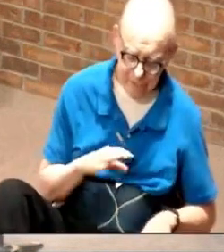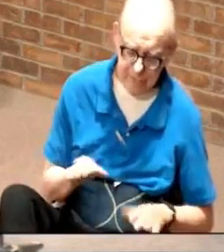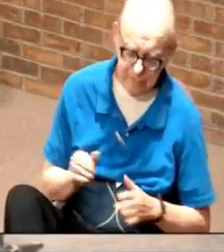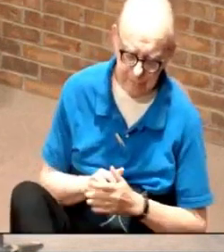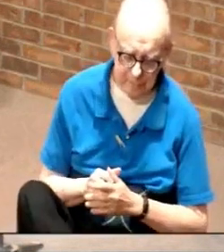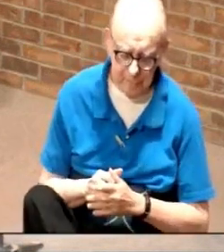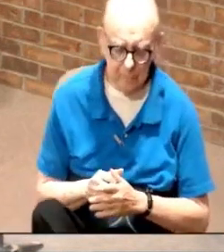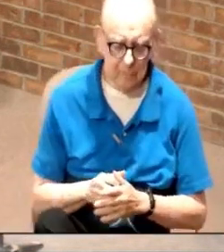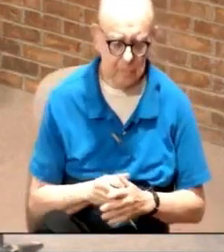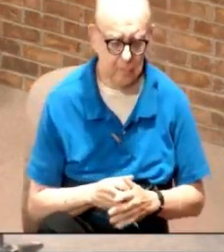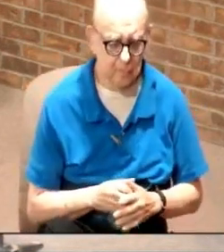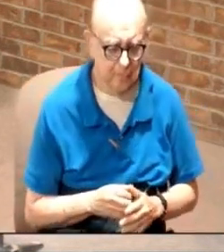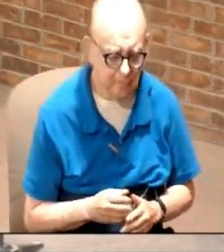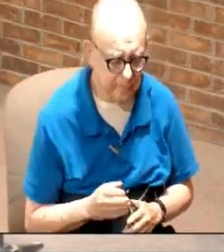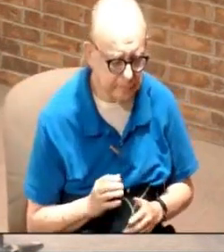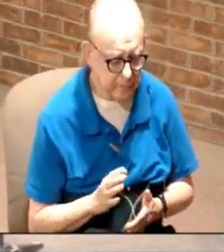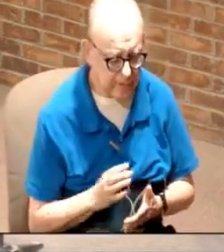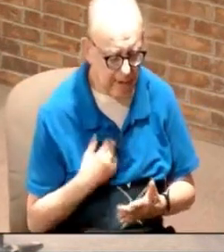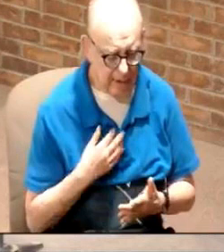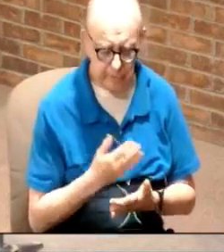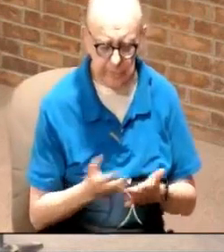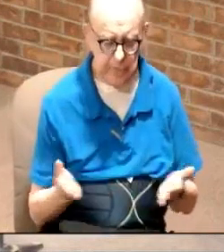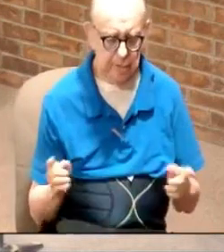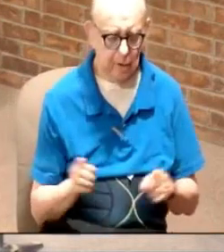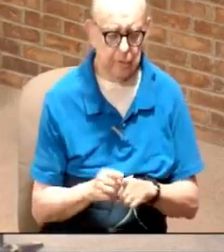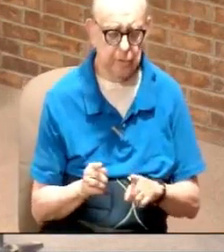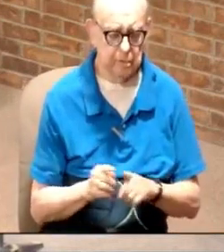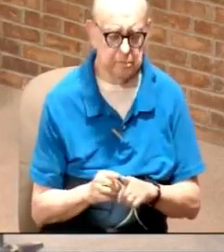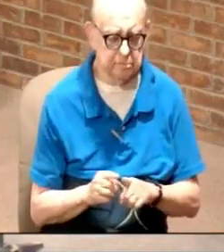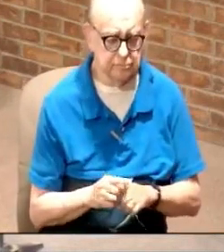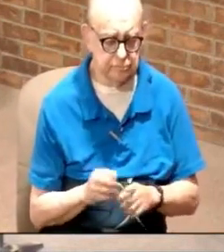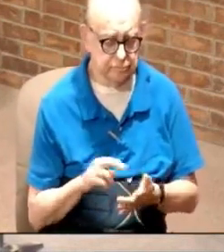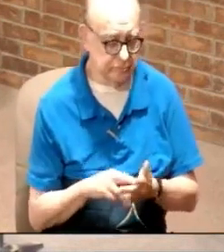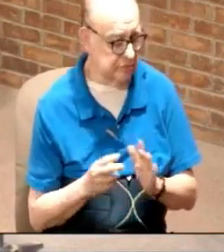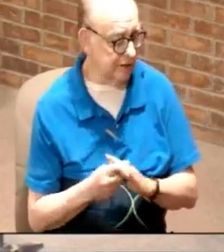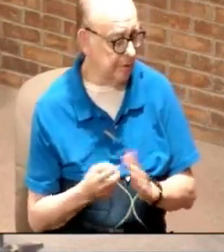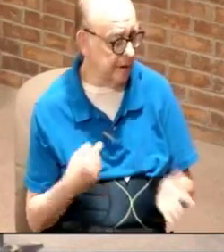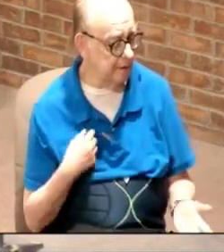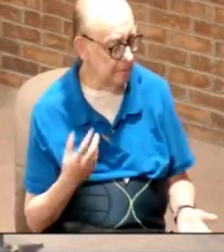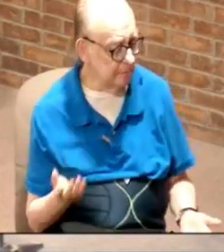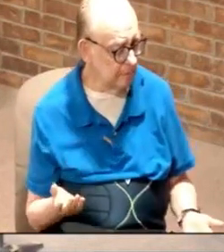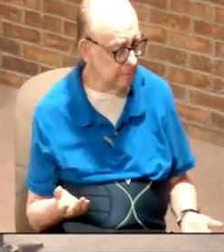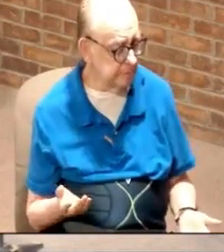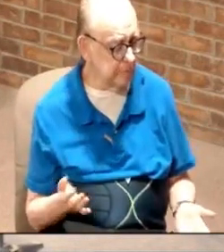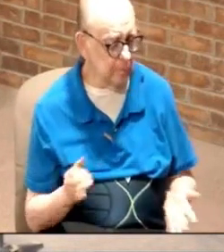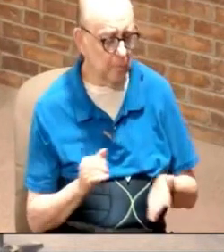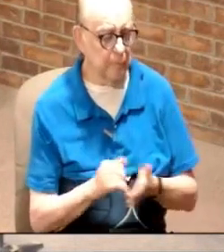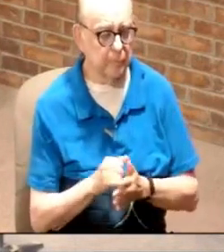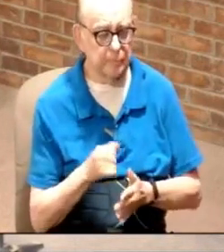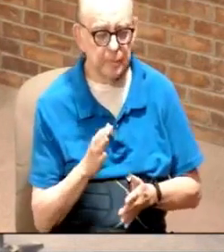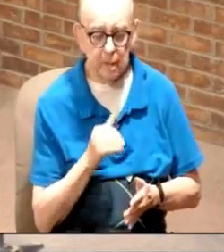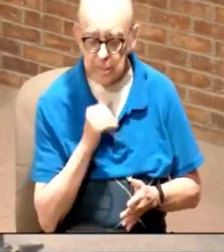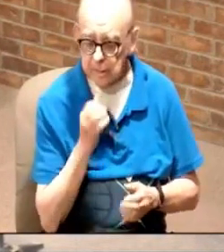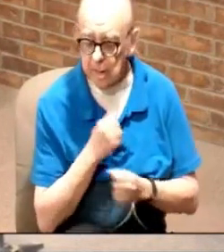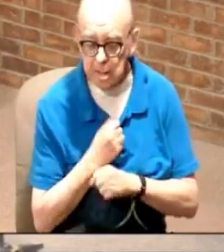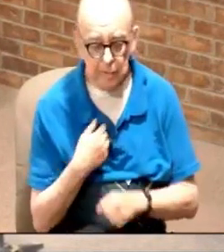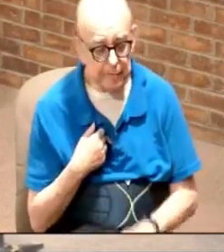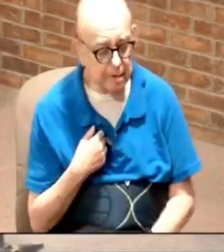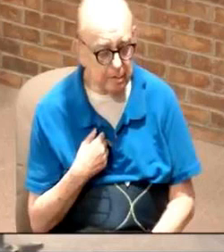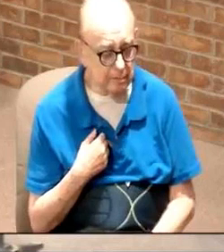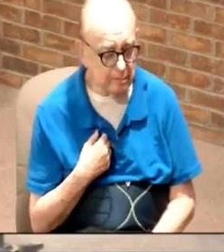do. And I suffer with those things, too. And does that mean that God doesn't love me?